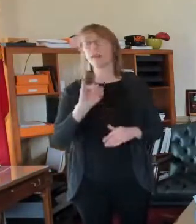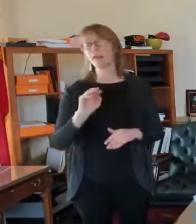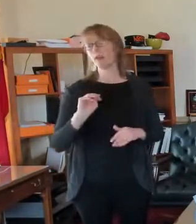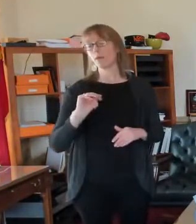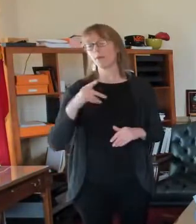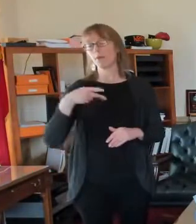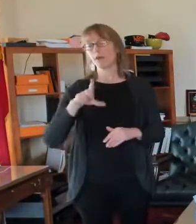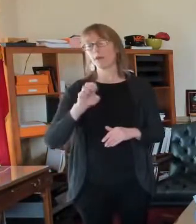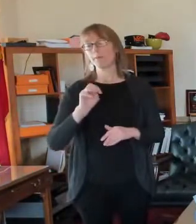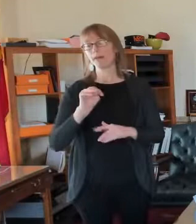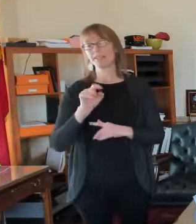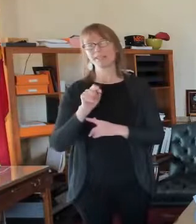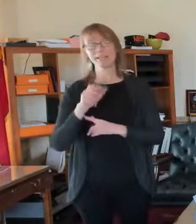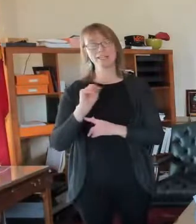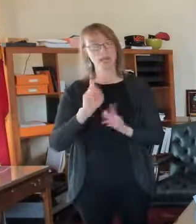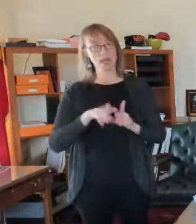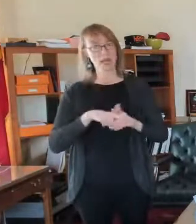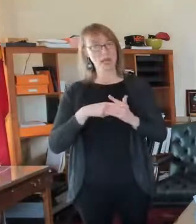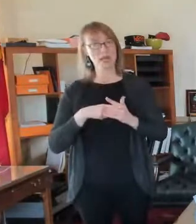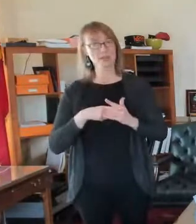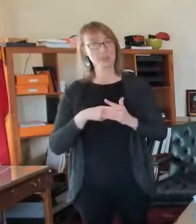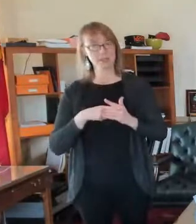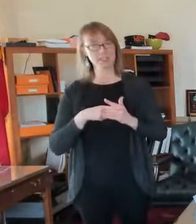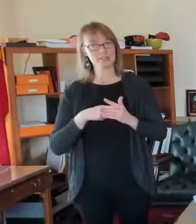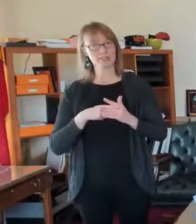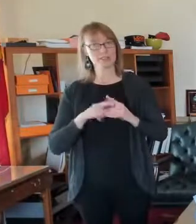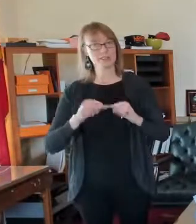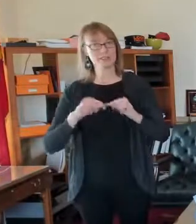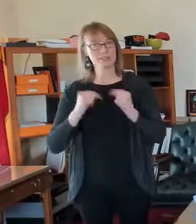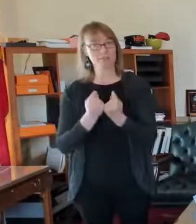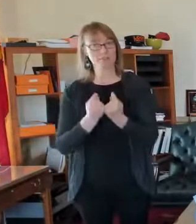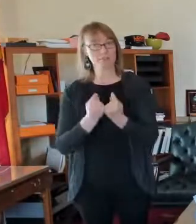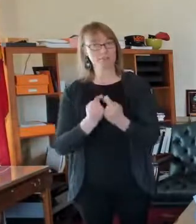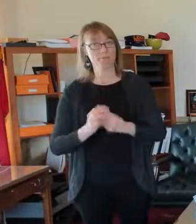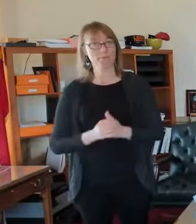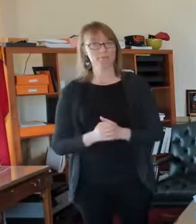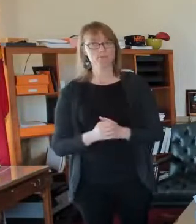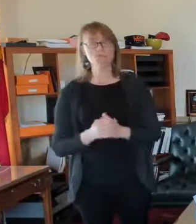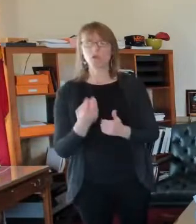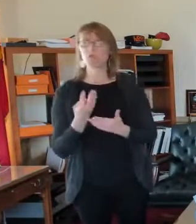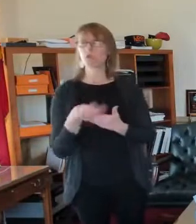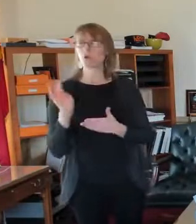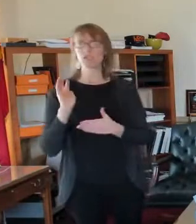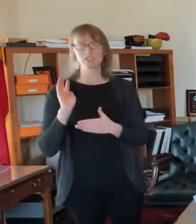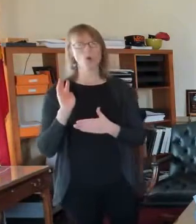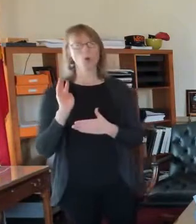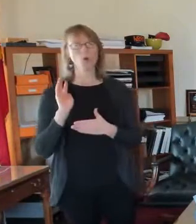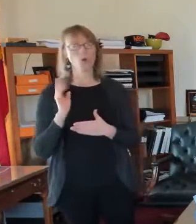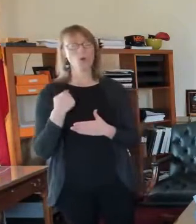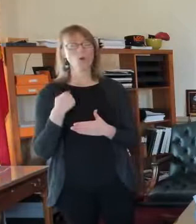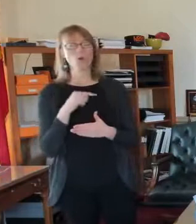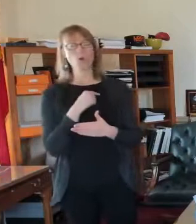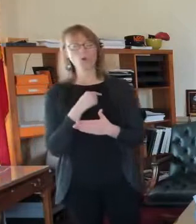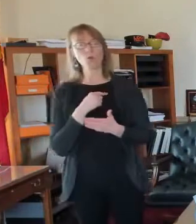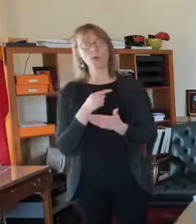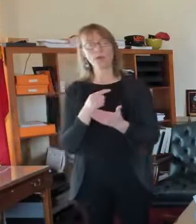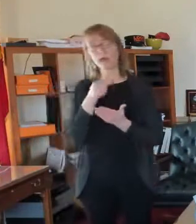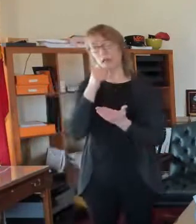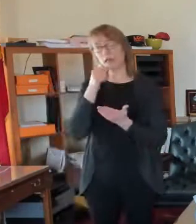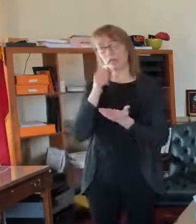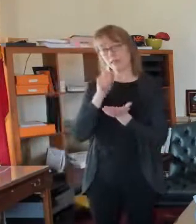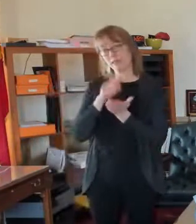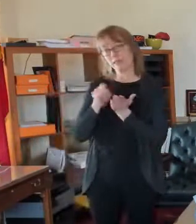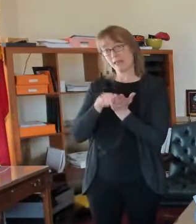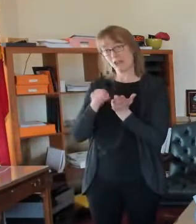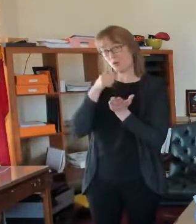three weeks ago, four weeks ago, I guess. Uh, we, we wrote a letter asking for continued consulting from Tanao